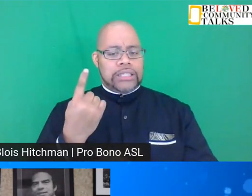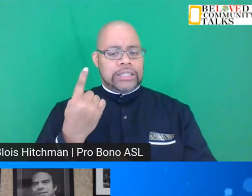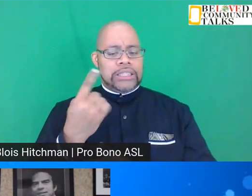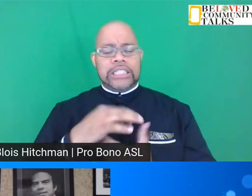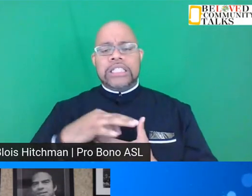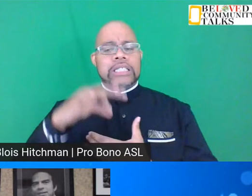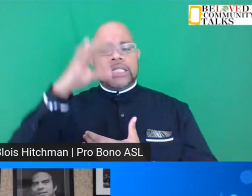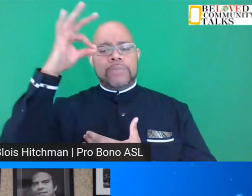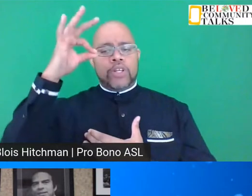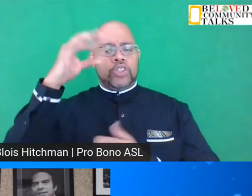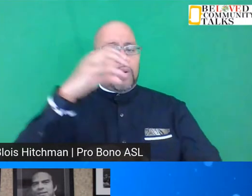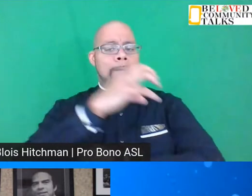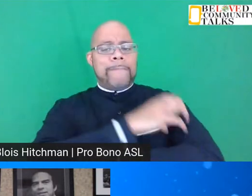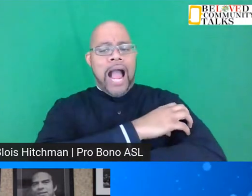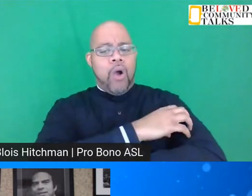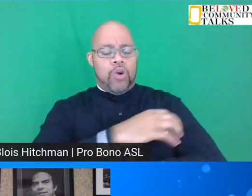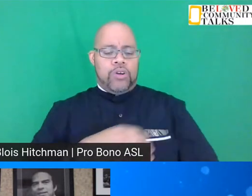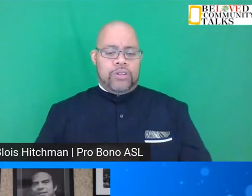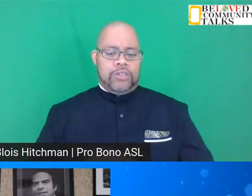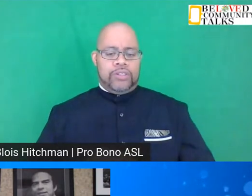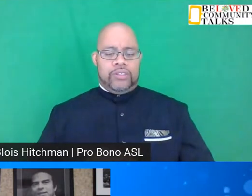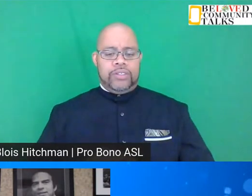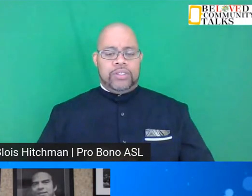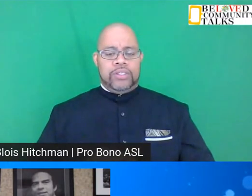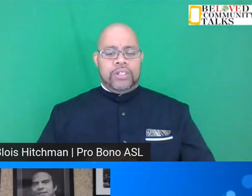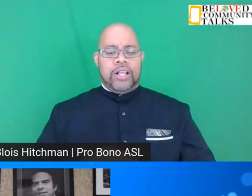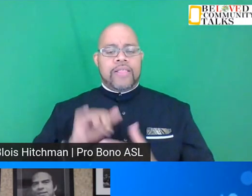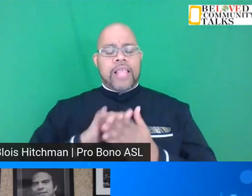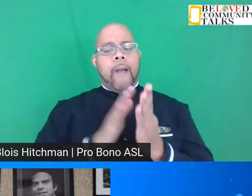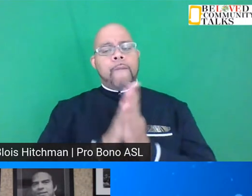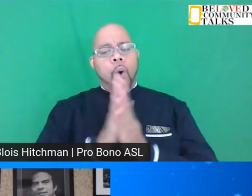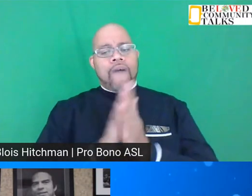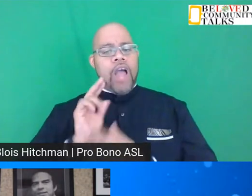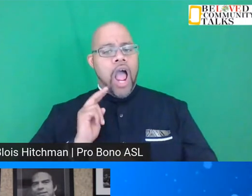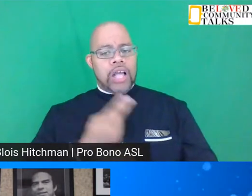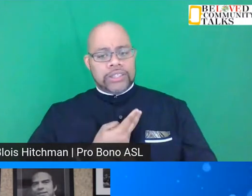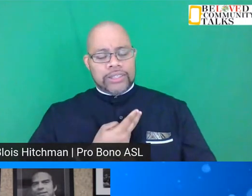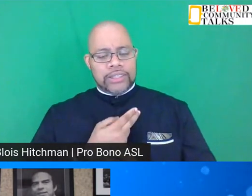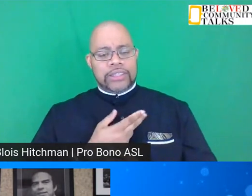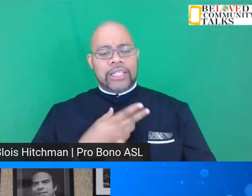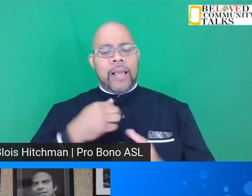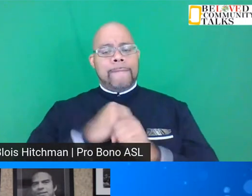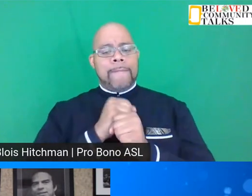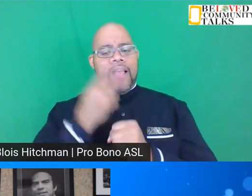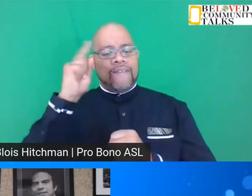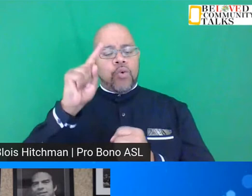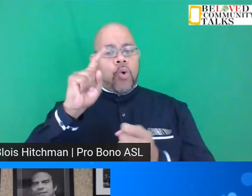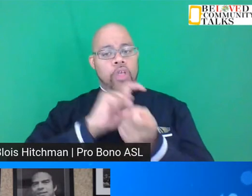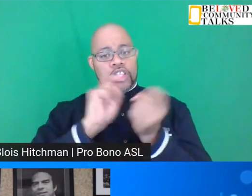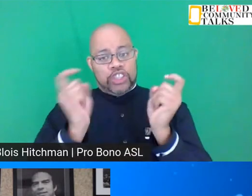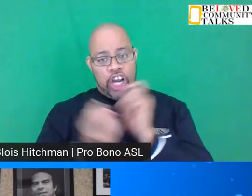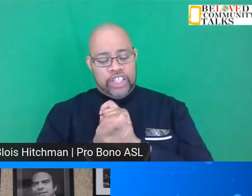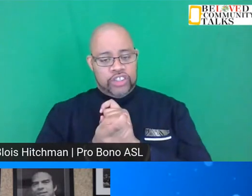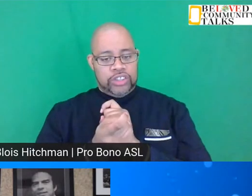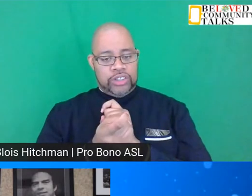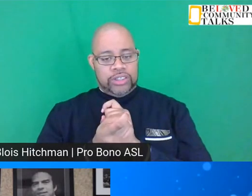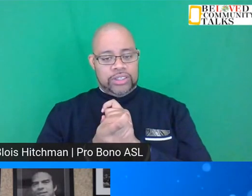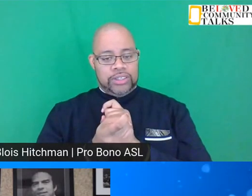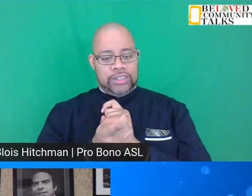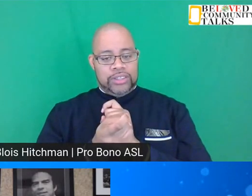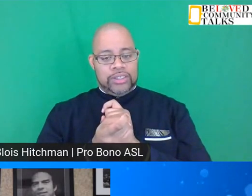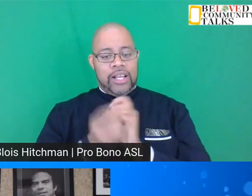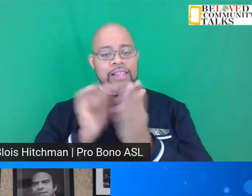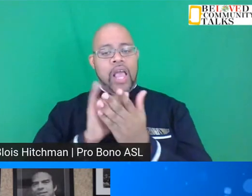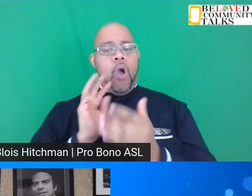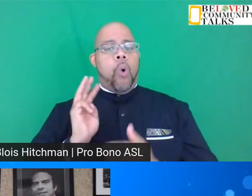spiritual power that motivated us and that made for the changes that